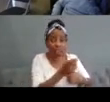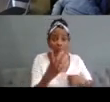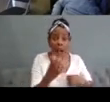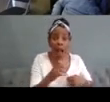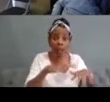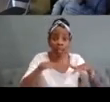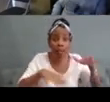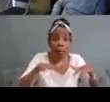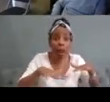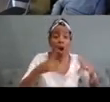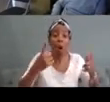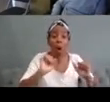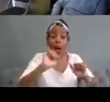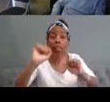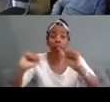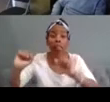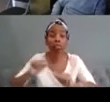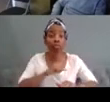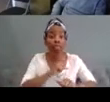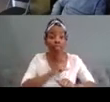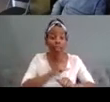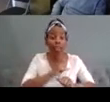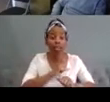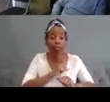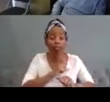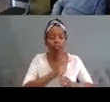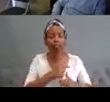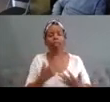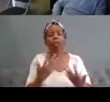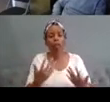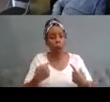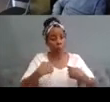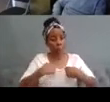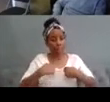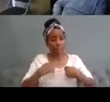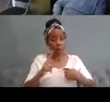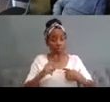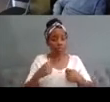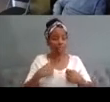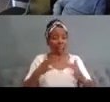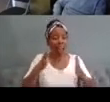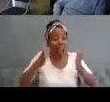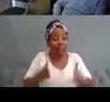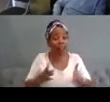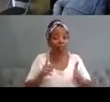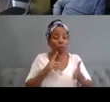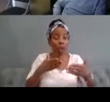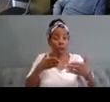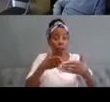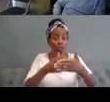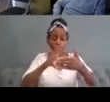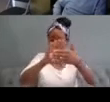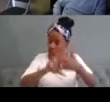so i think our focus in working together across neurological types must be on removing barriers regardless of